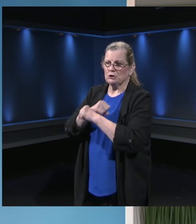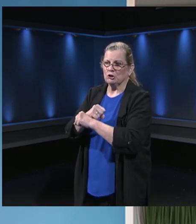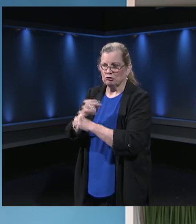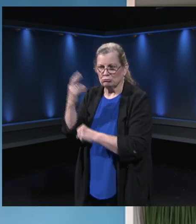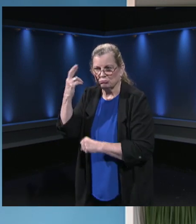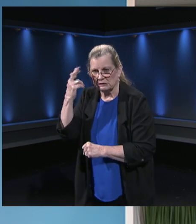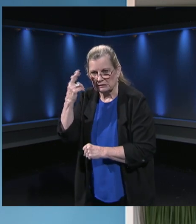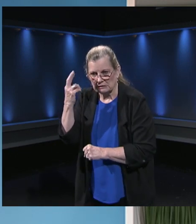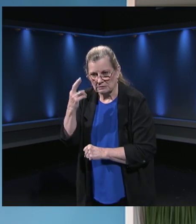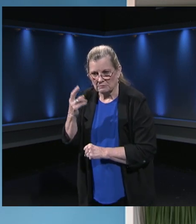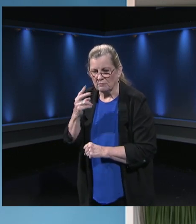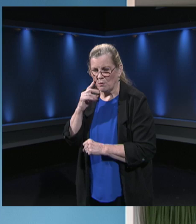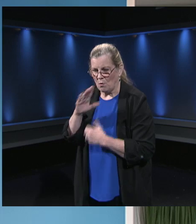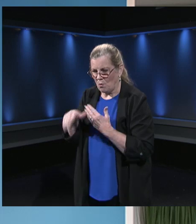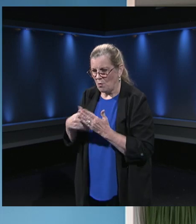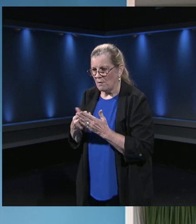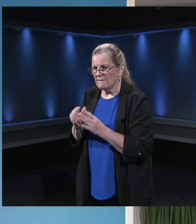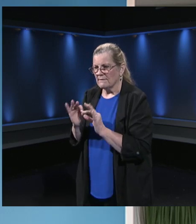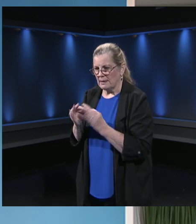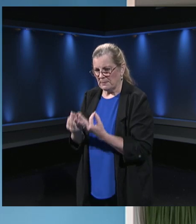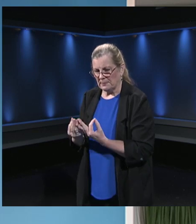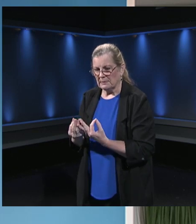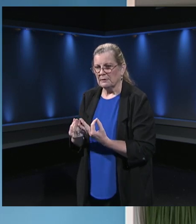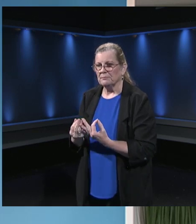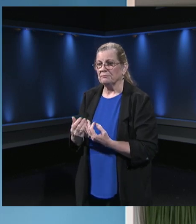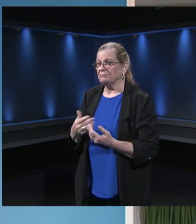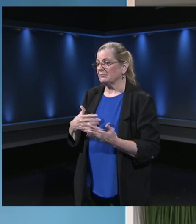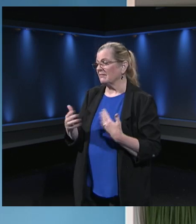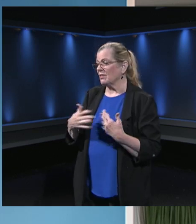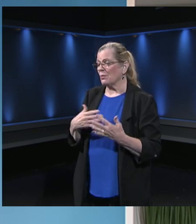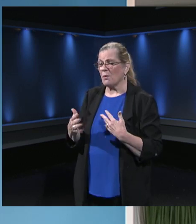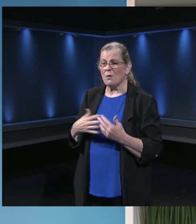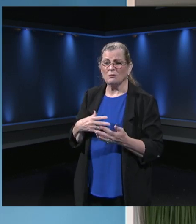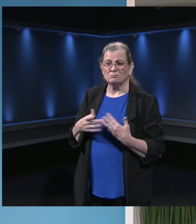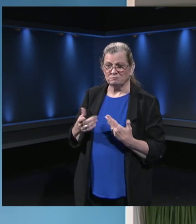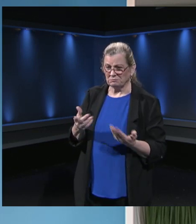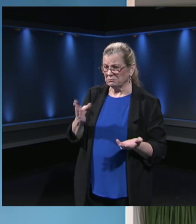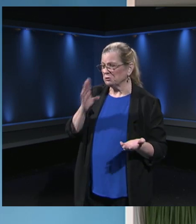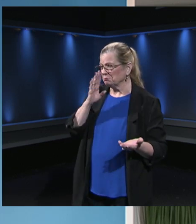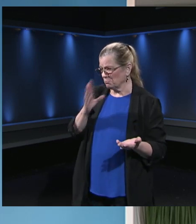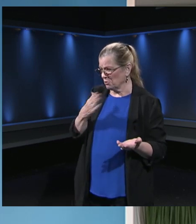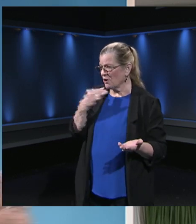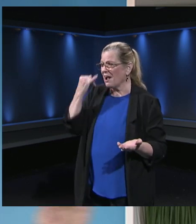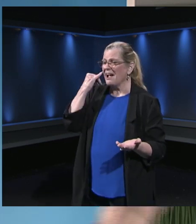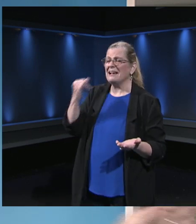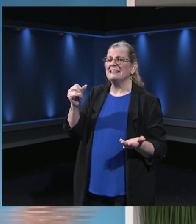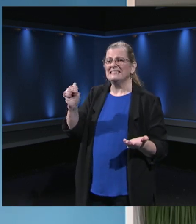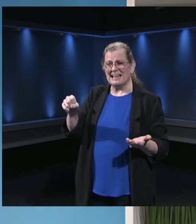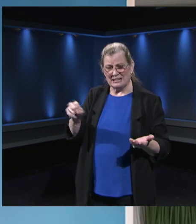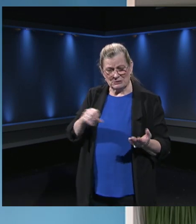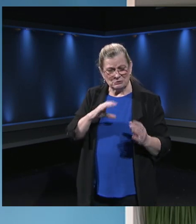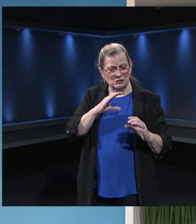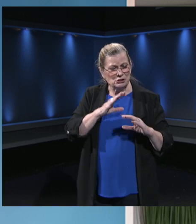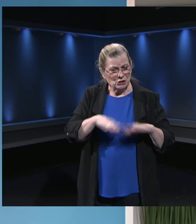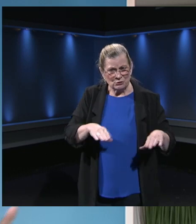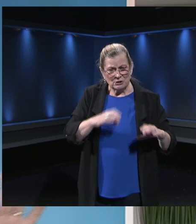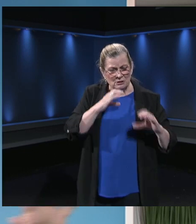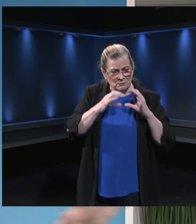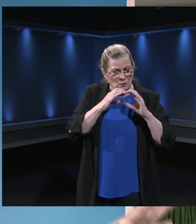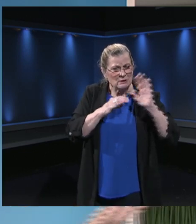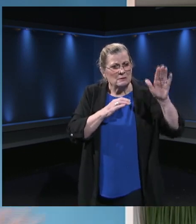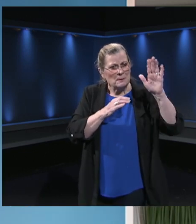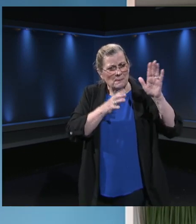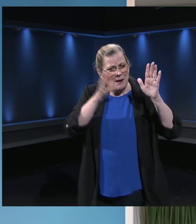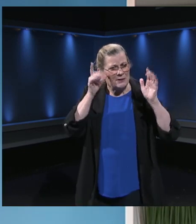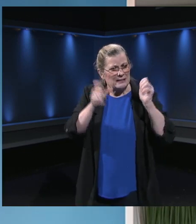our families because they even if the purpose was to try and make it so that kids could communicate out to parents, they'd be able to communicate out